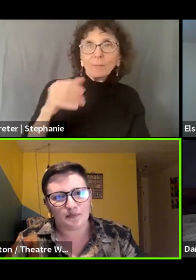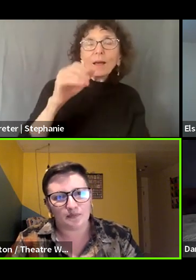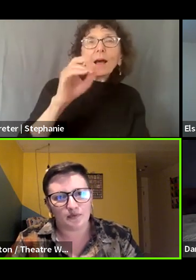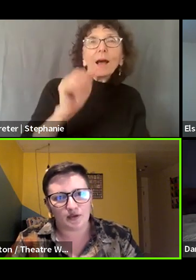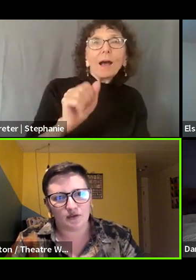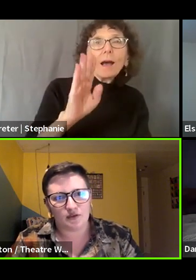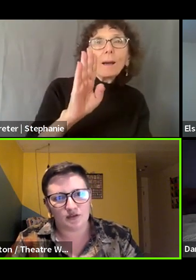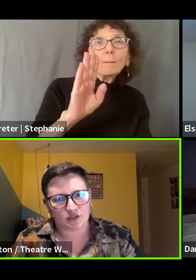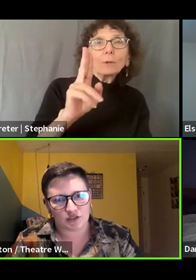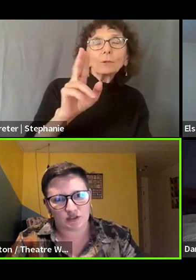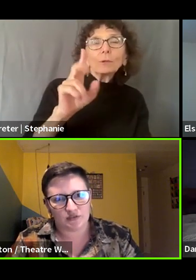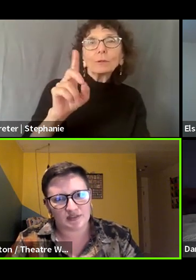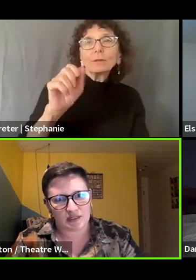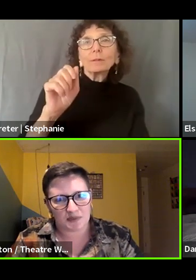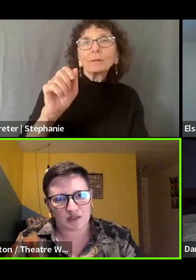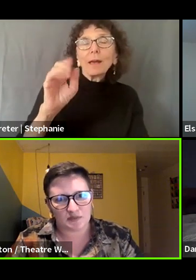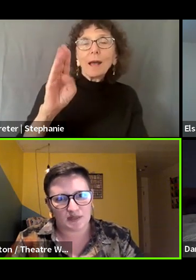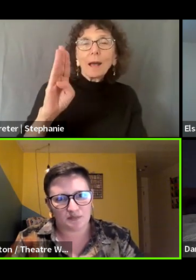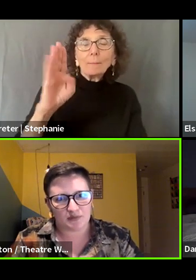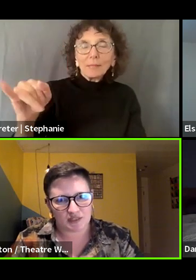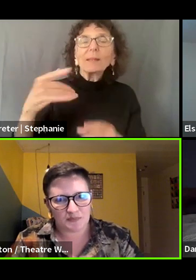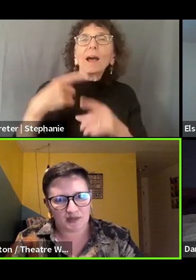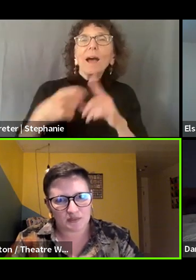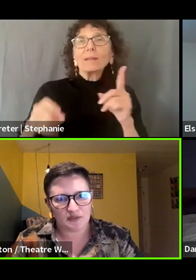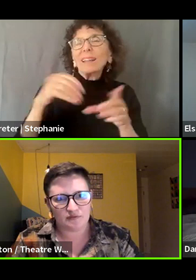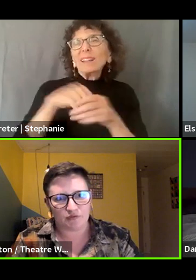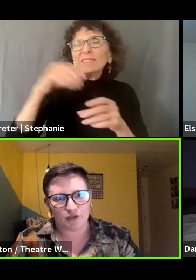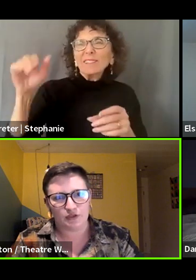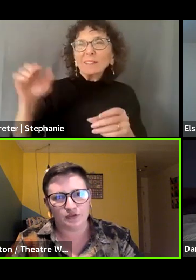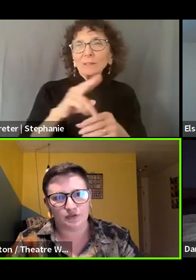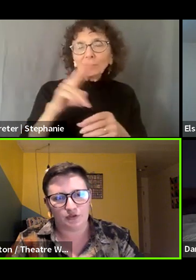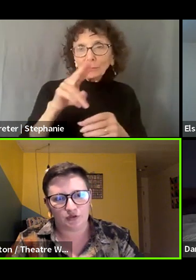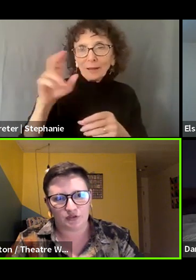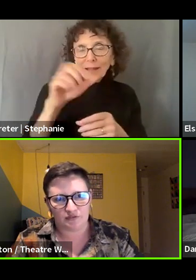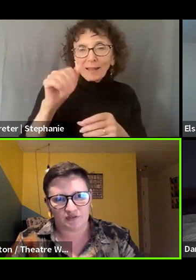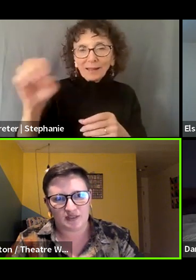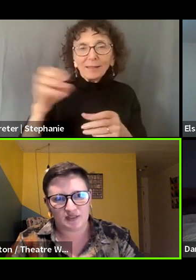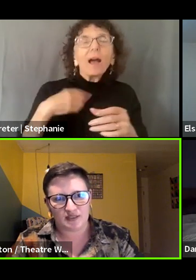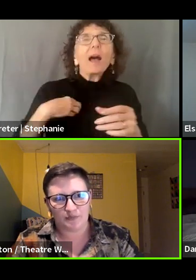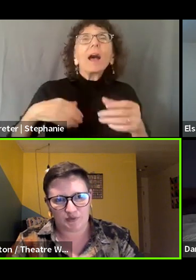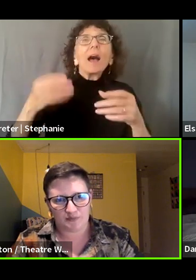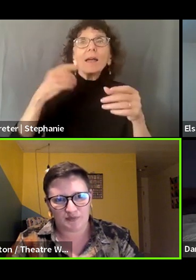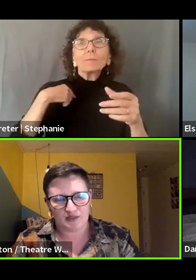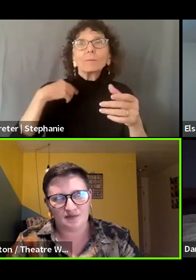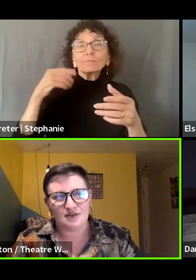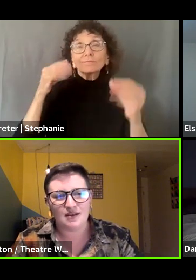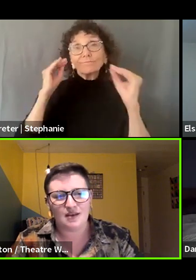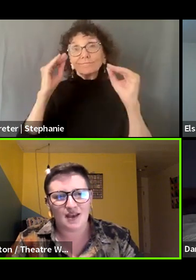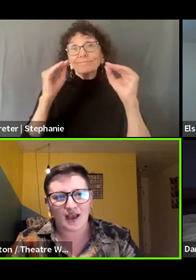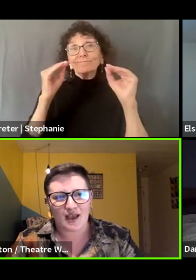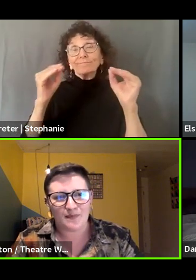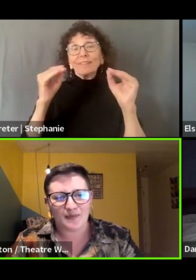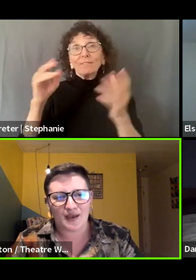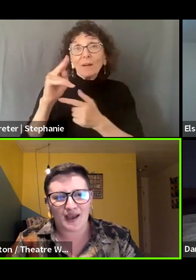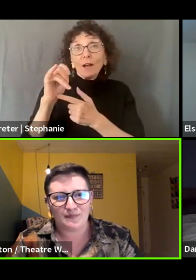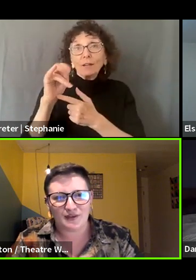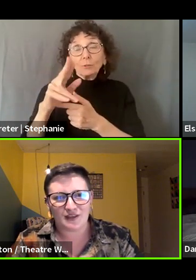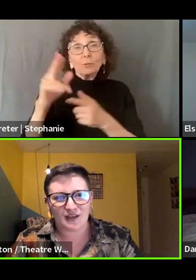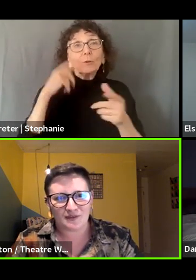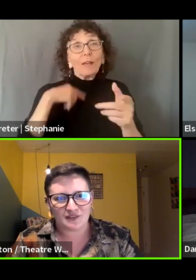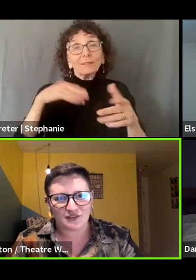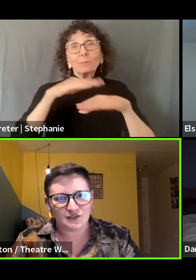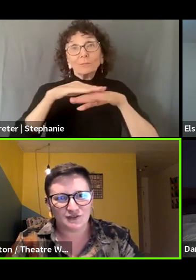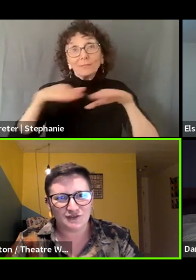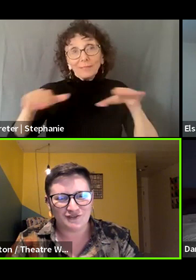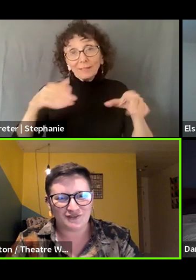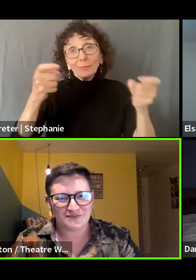I'm instructor of stage management and project management for New York University Abu Dhabi. I'm